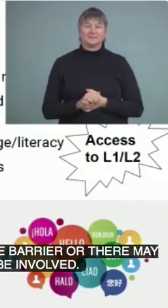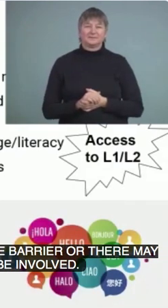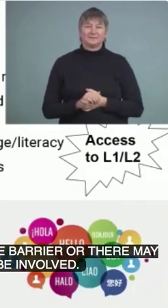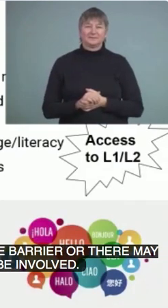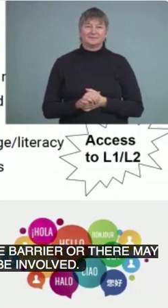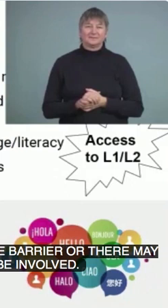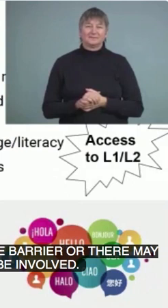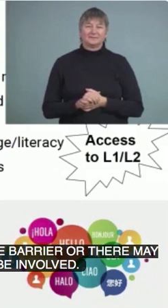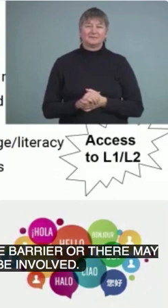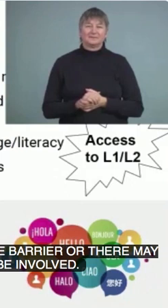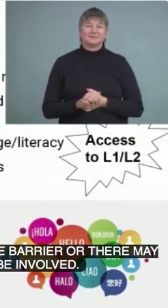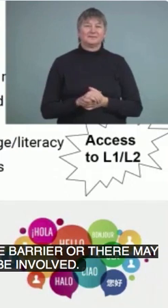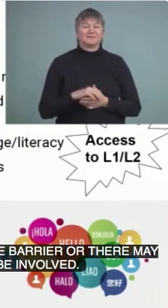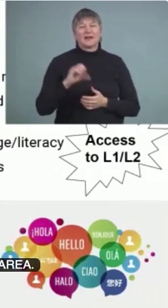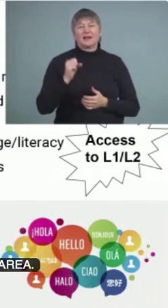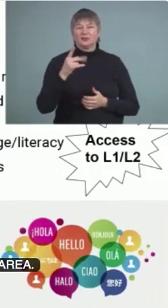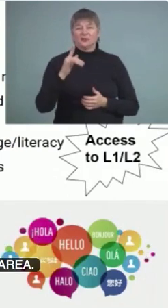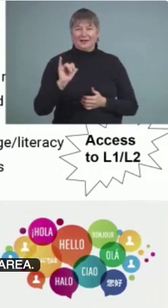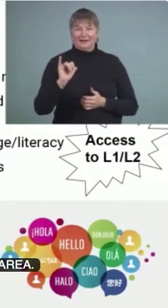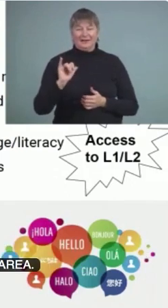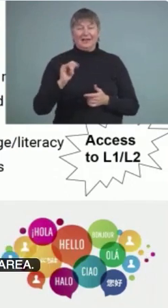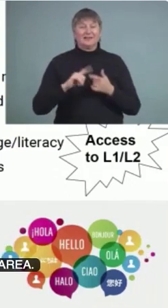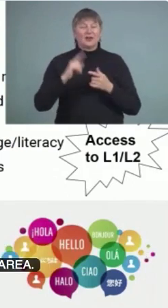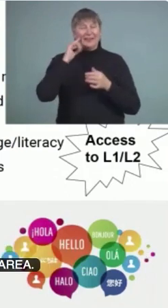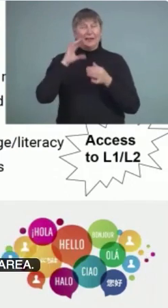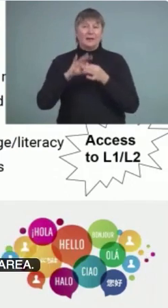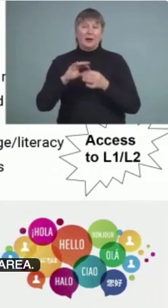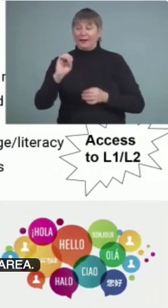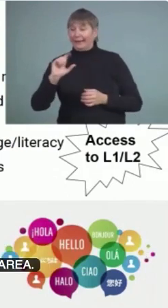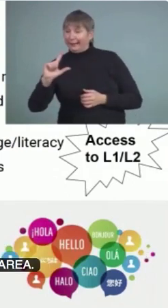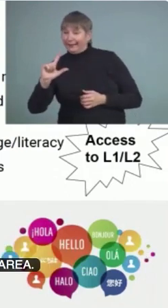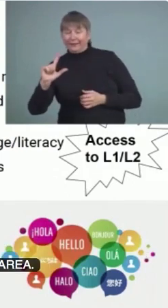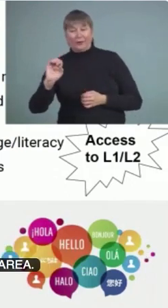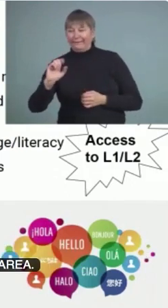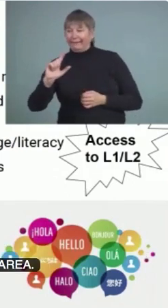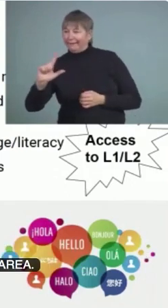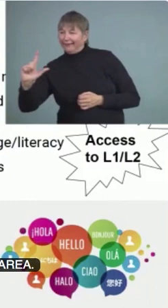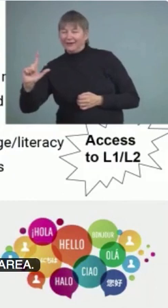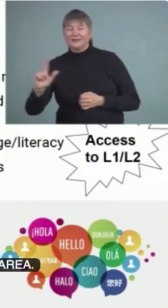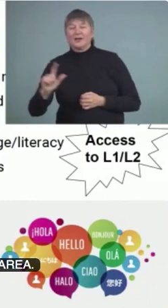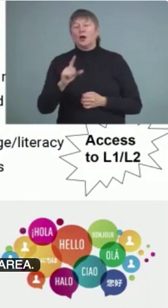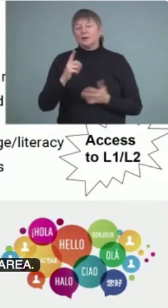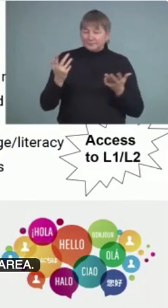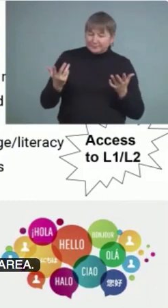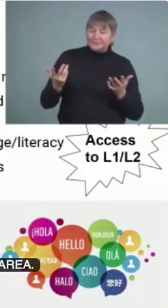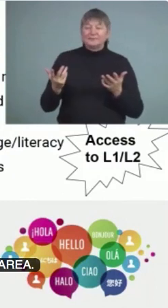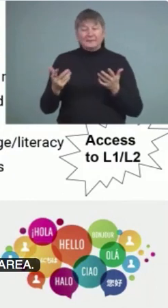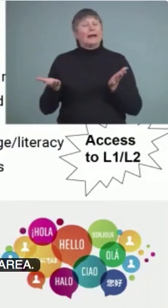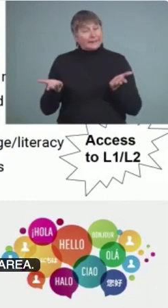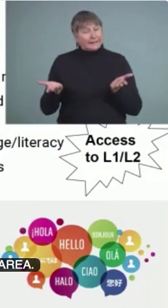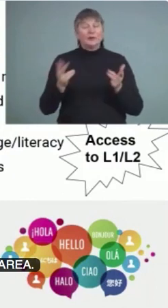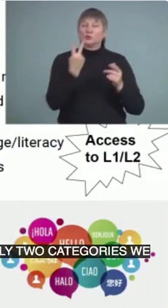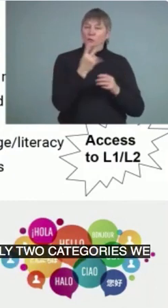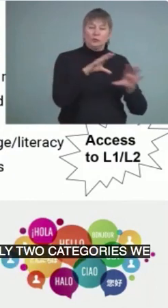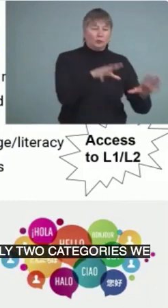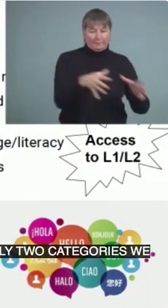So when I think about our ELs, there again, there's typically two categories we look at. One are